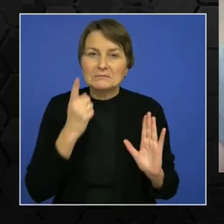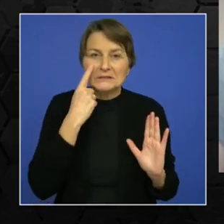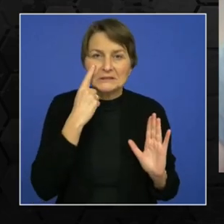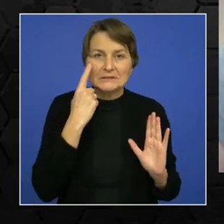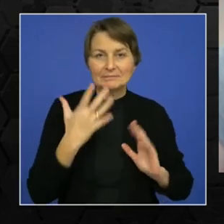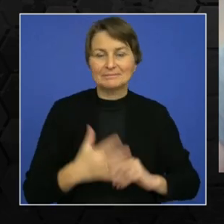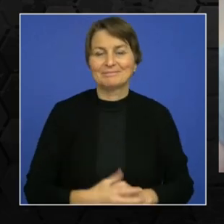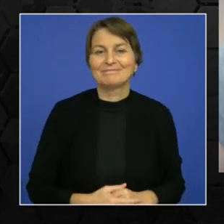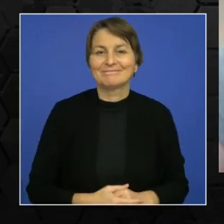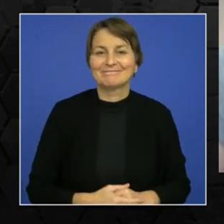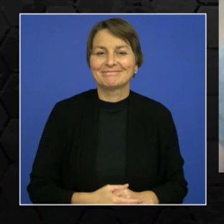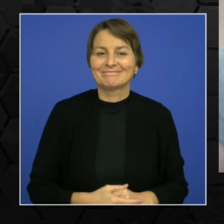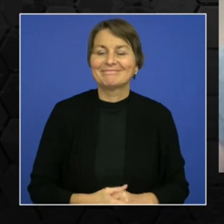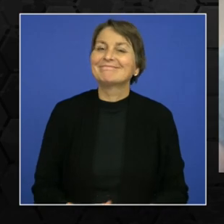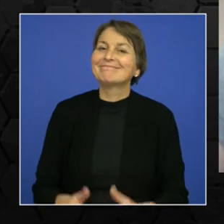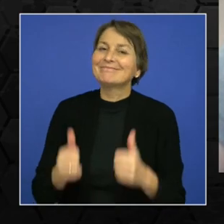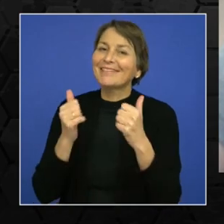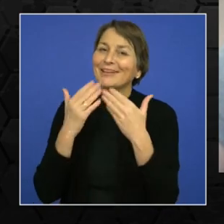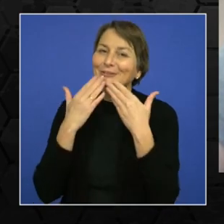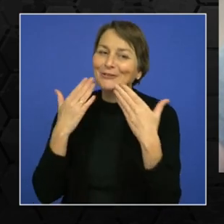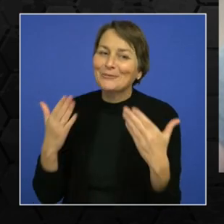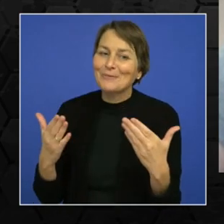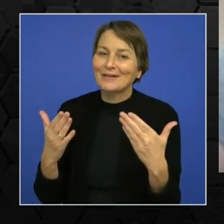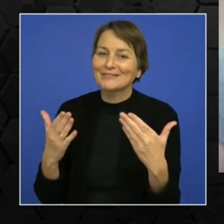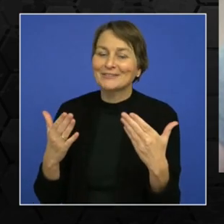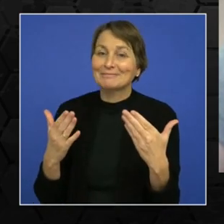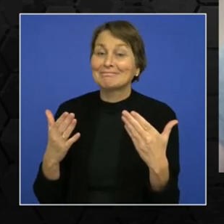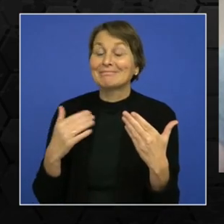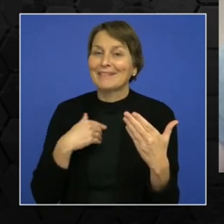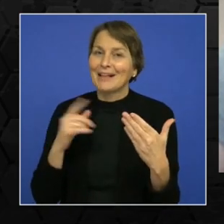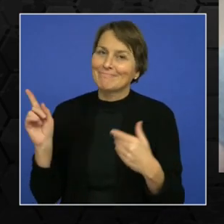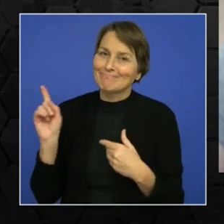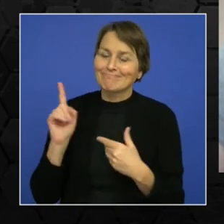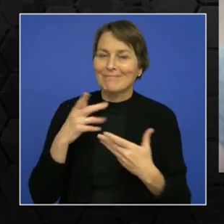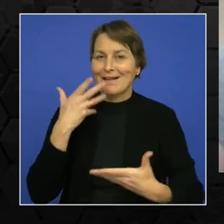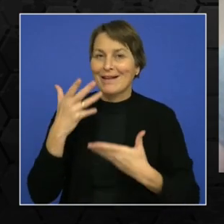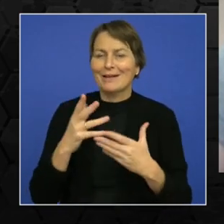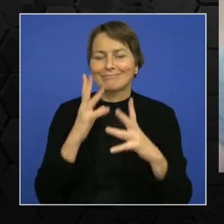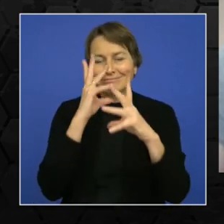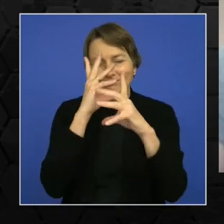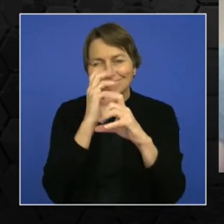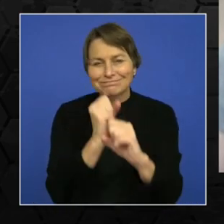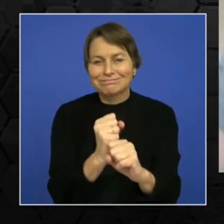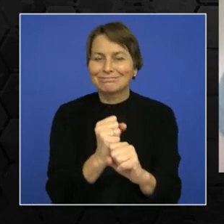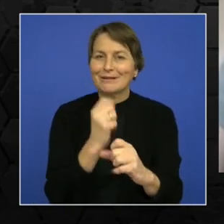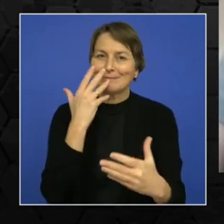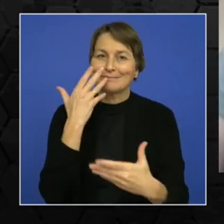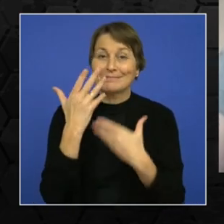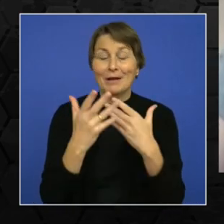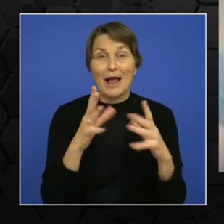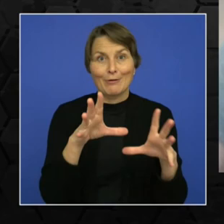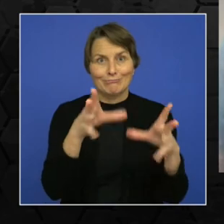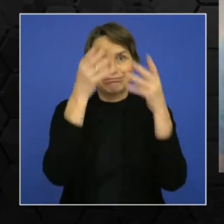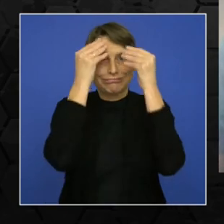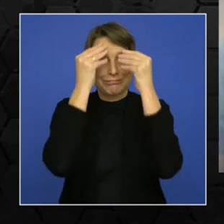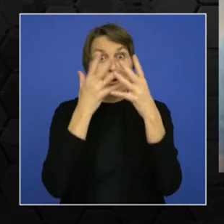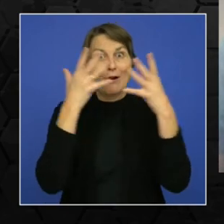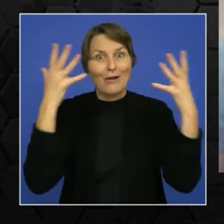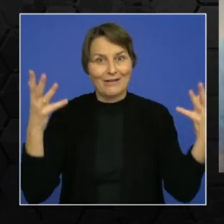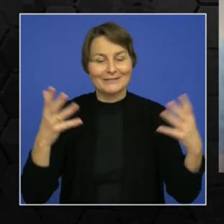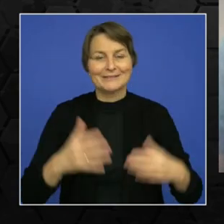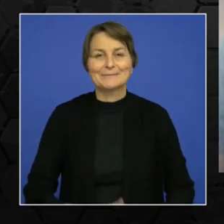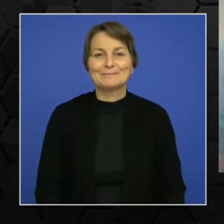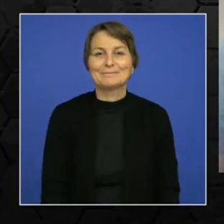Awesome. Thank you so much, Sonia, for coming on. An absolutely fascinating talk, and I learned so much. Okay, now we're going to